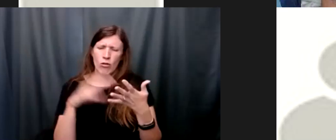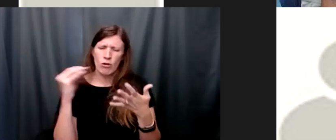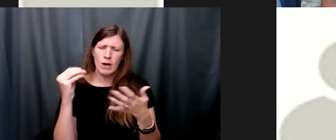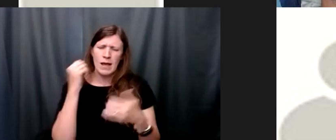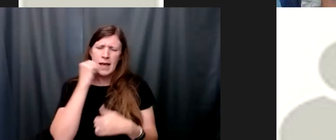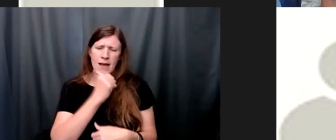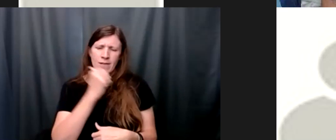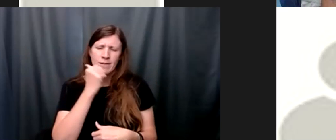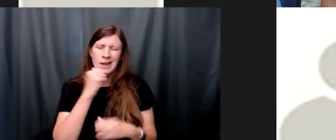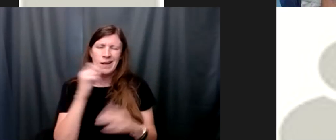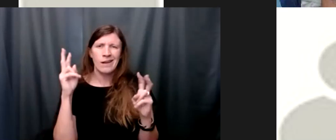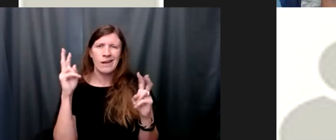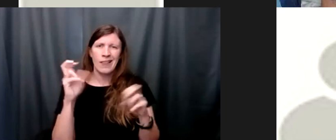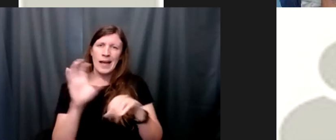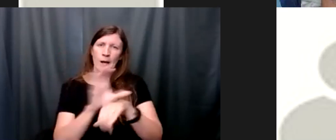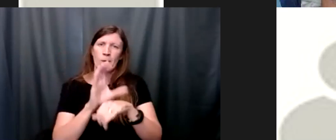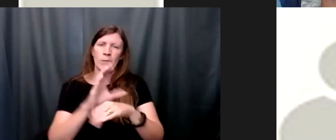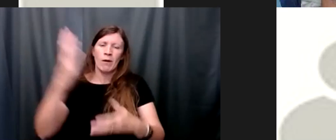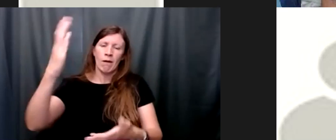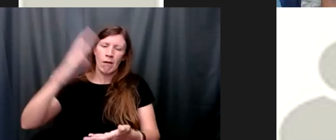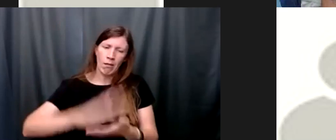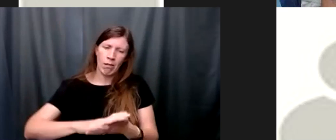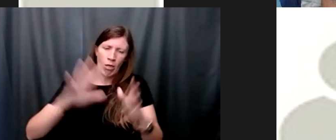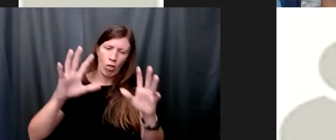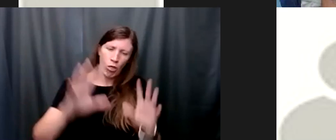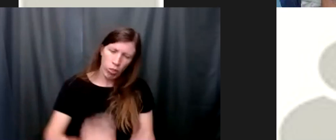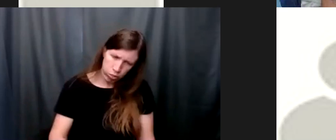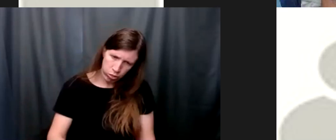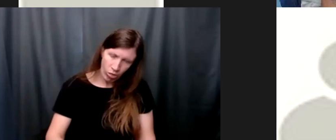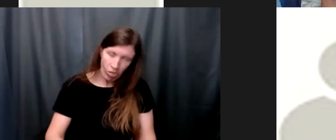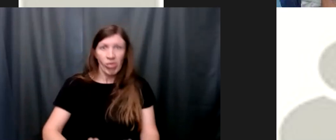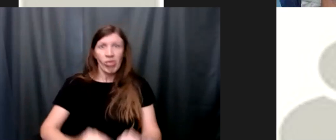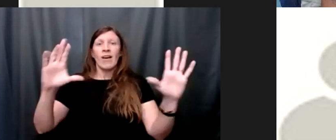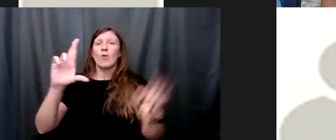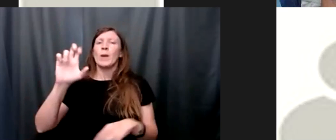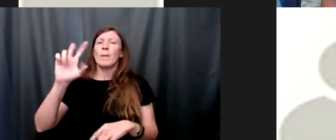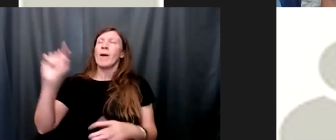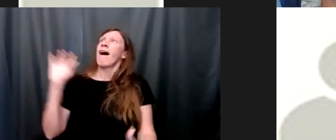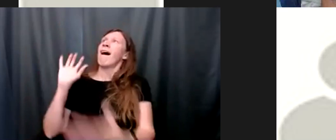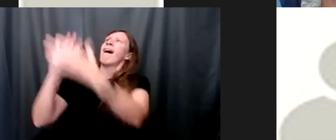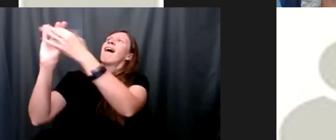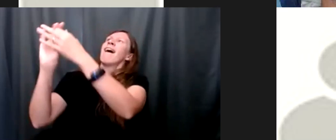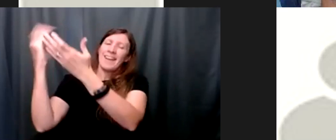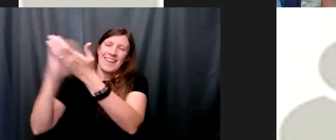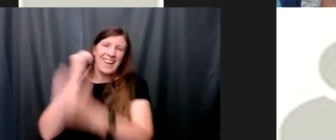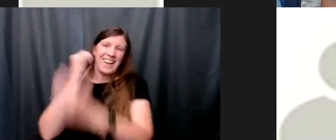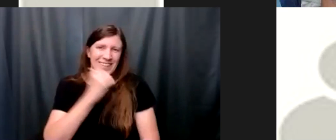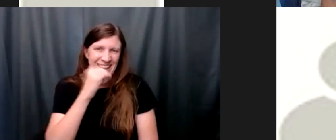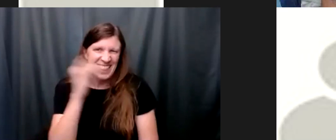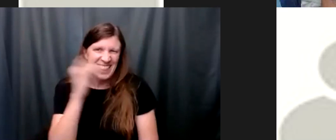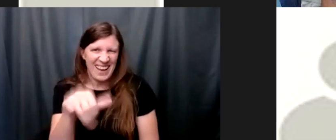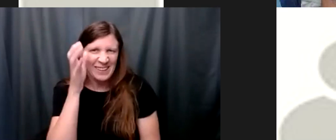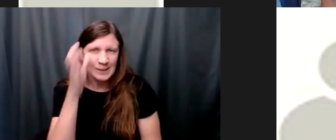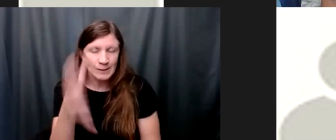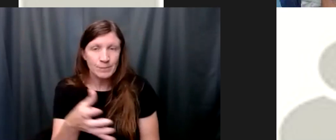rebooting of our system have you ever had a problem with the internet at your house or with your computer your phone don't you hate it when you